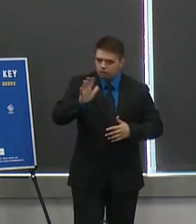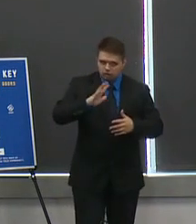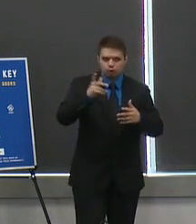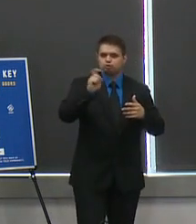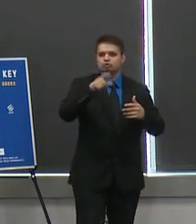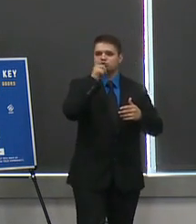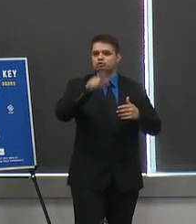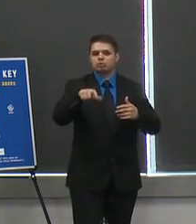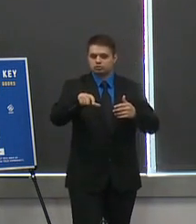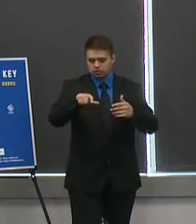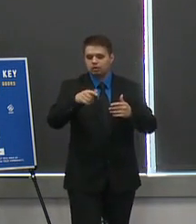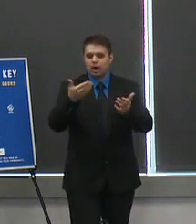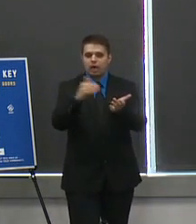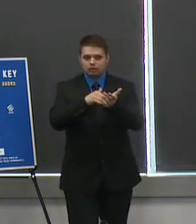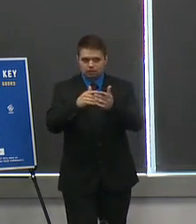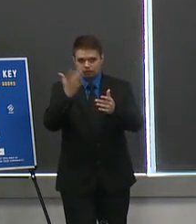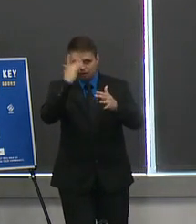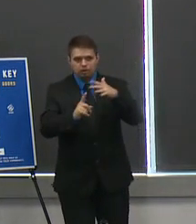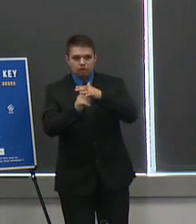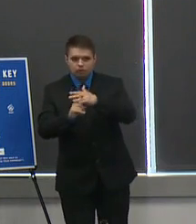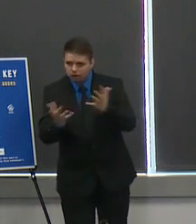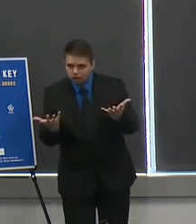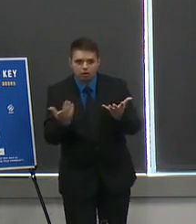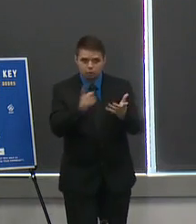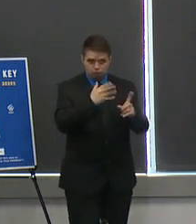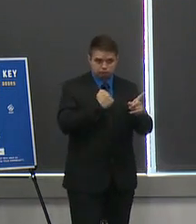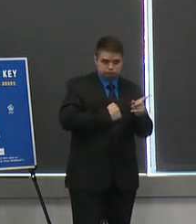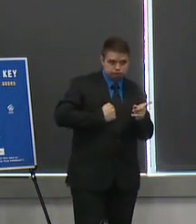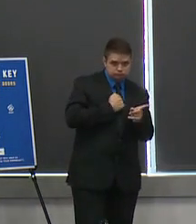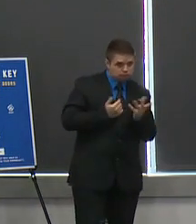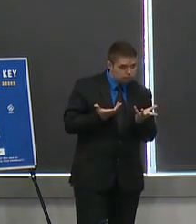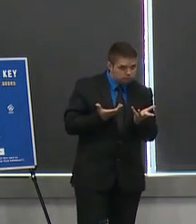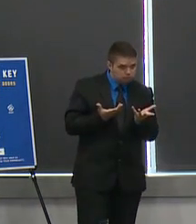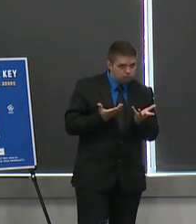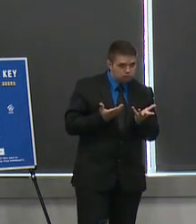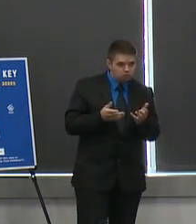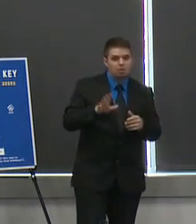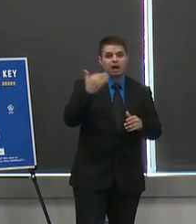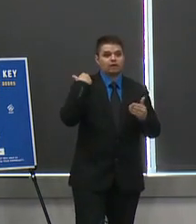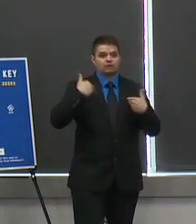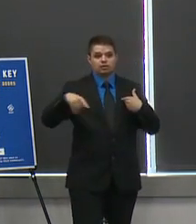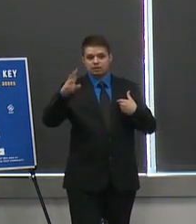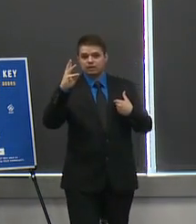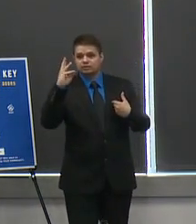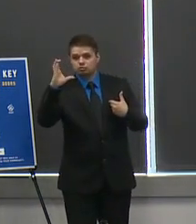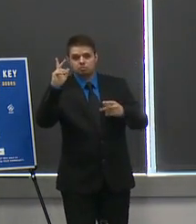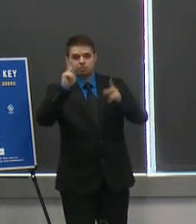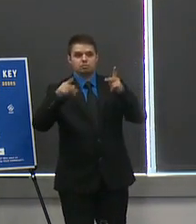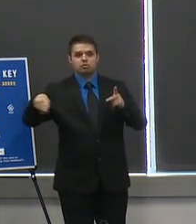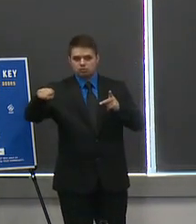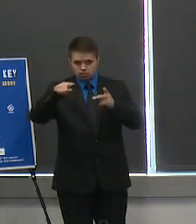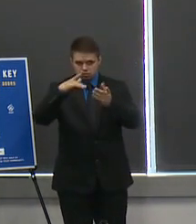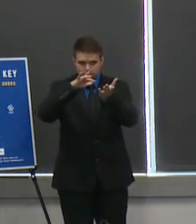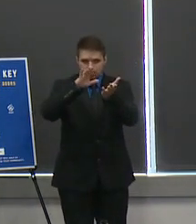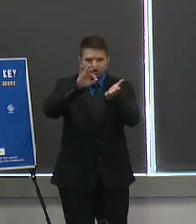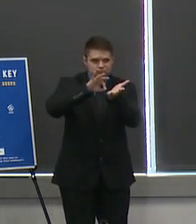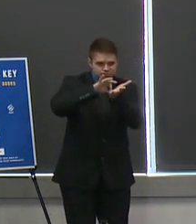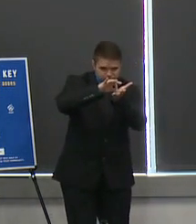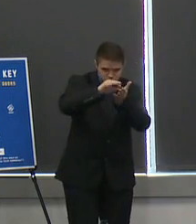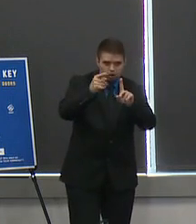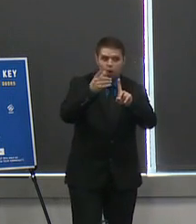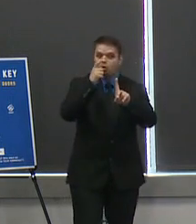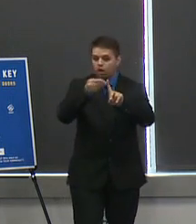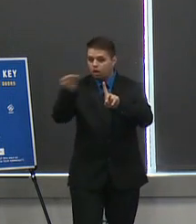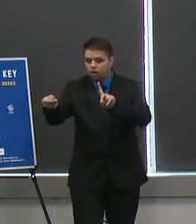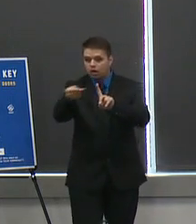of the fact that you know our contact tracers of 600 is about half of what some national organizations say is needed and that our testing rate